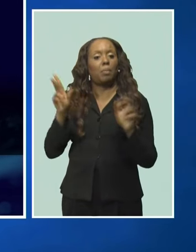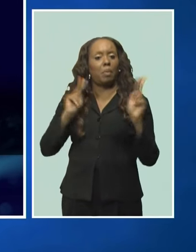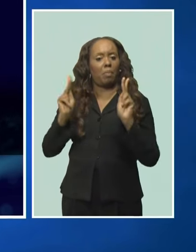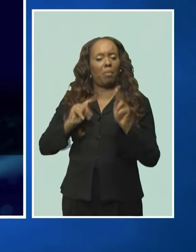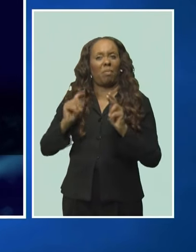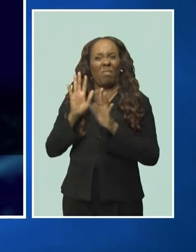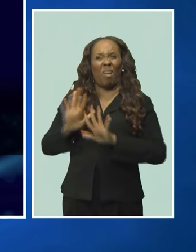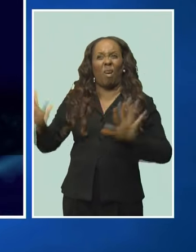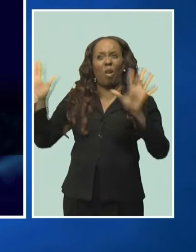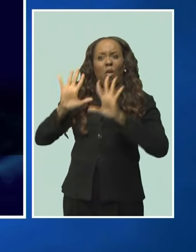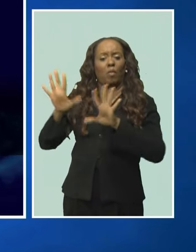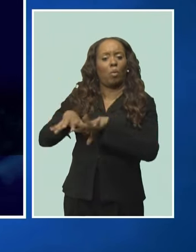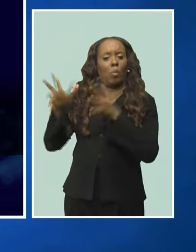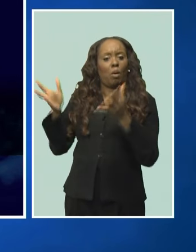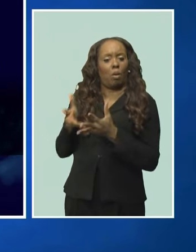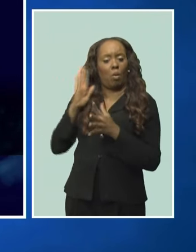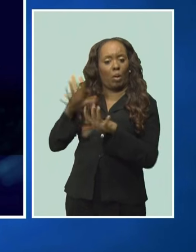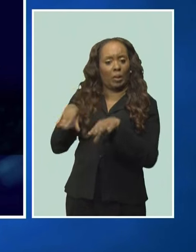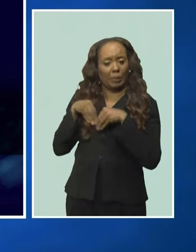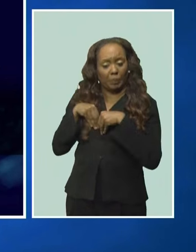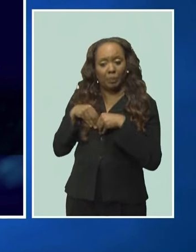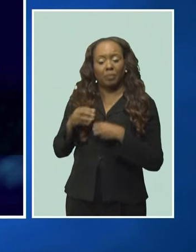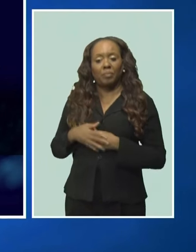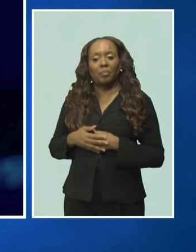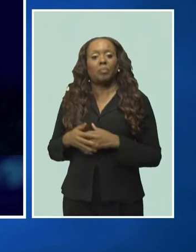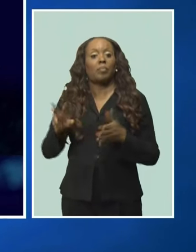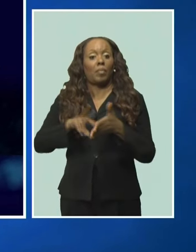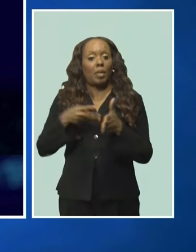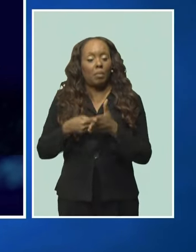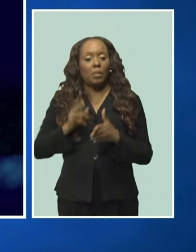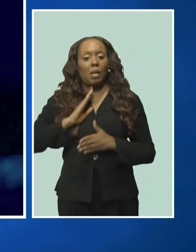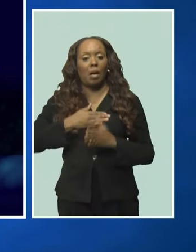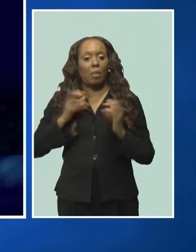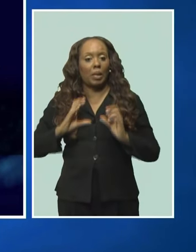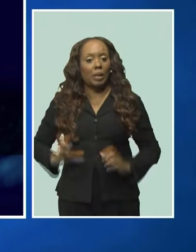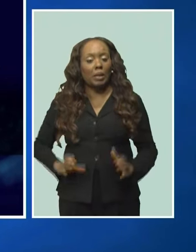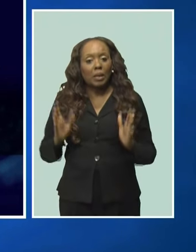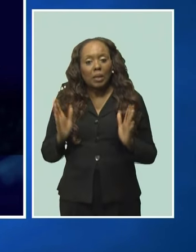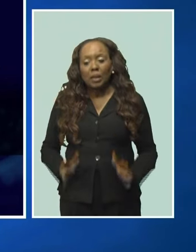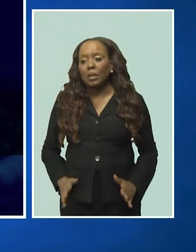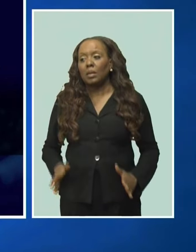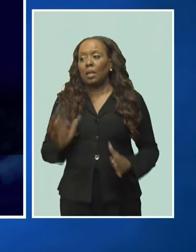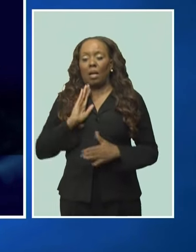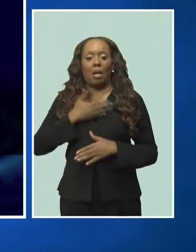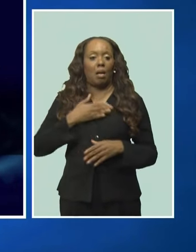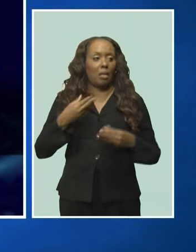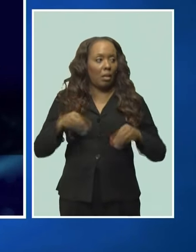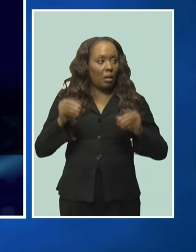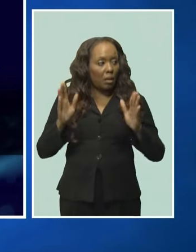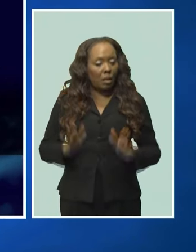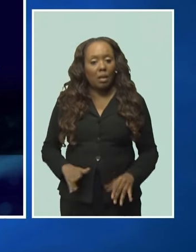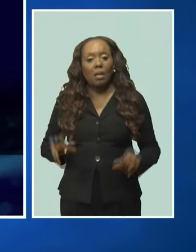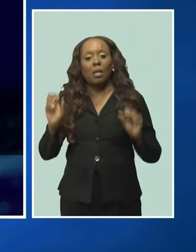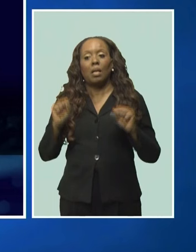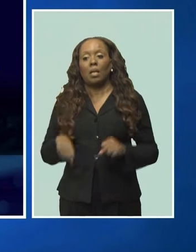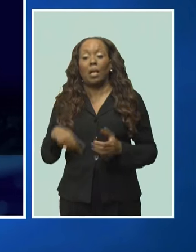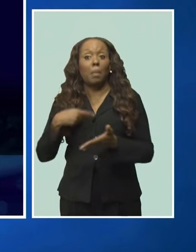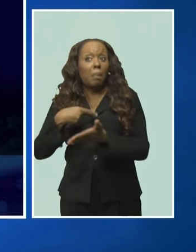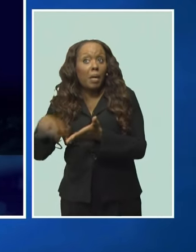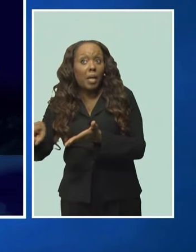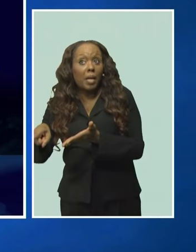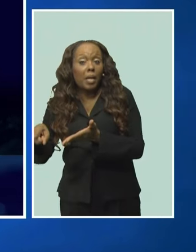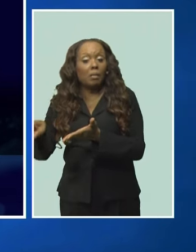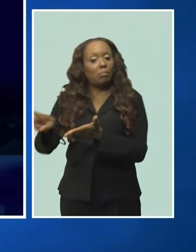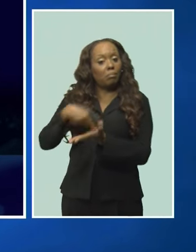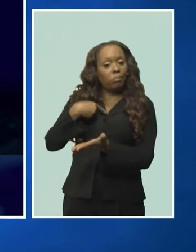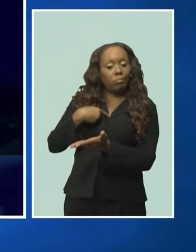Our technological advancement in payments means our clients, our cardholders, and our merchants can make and receive payments in